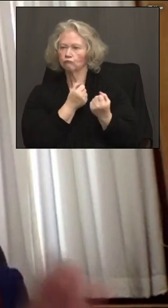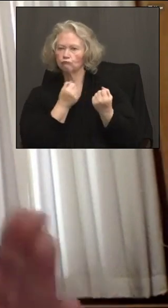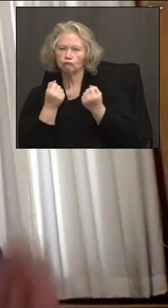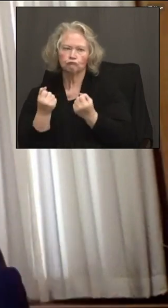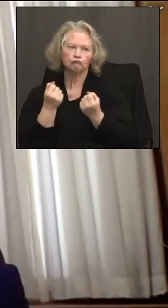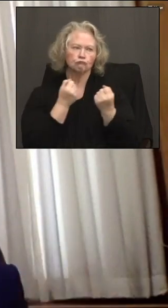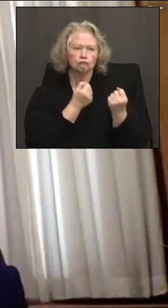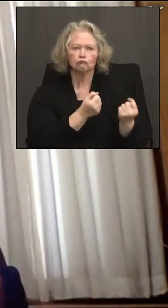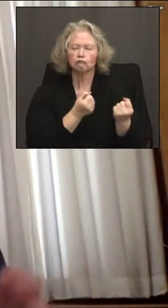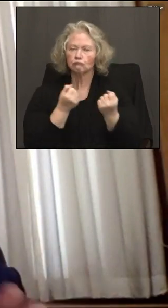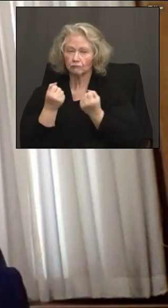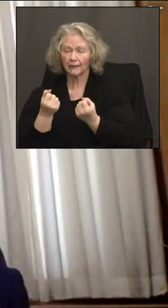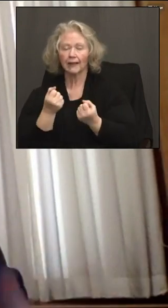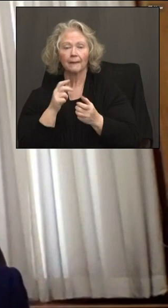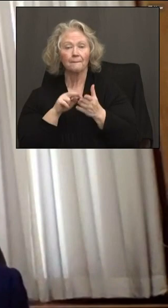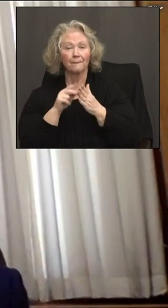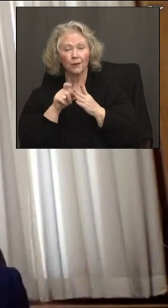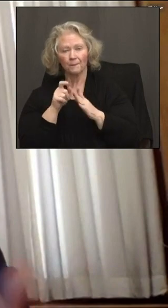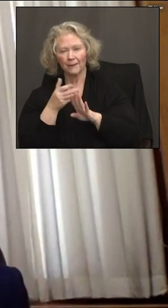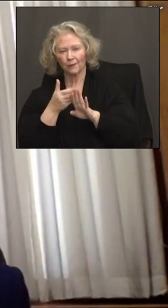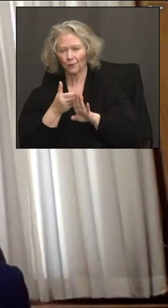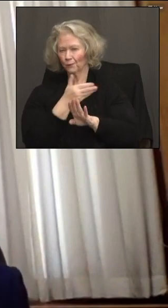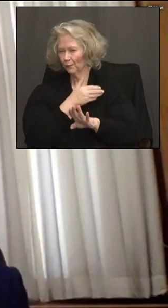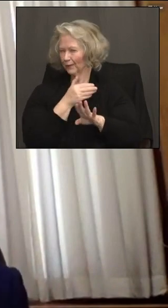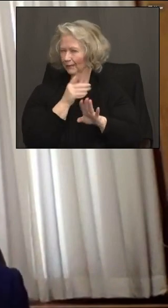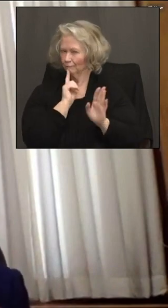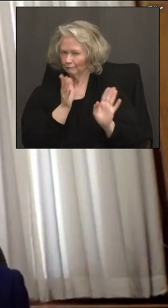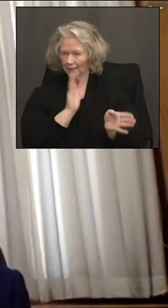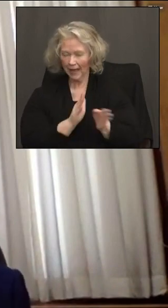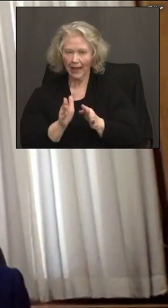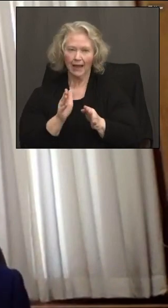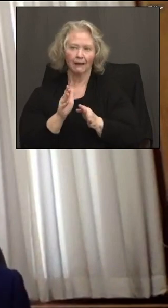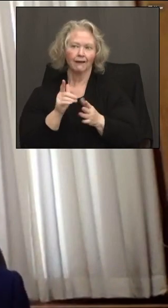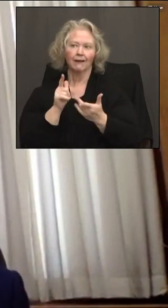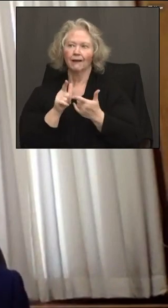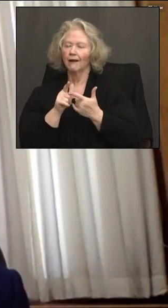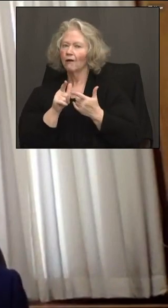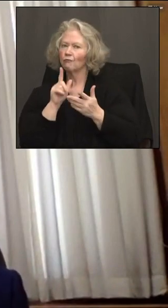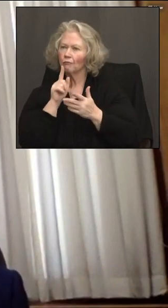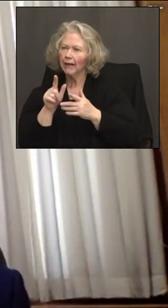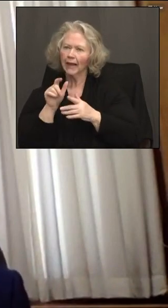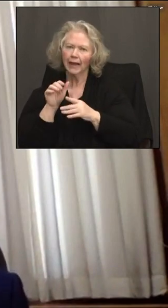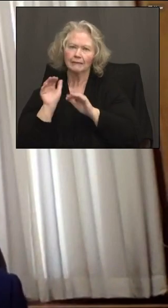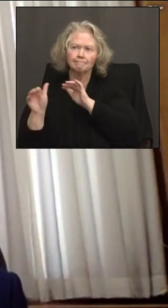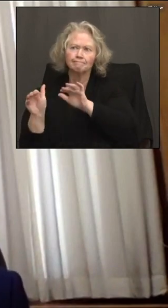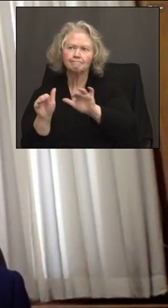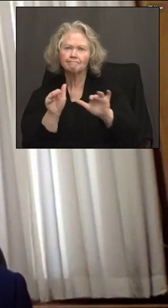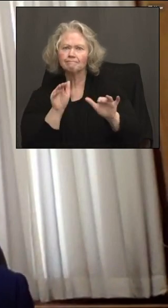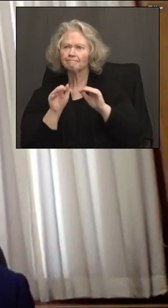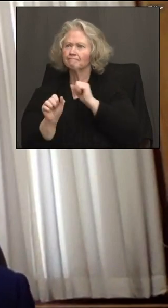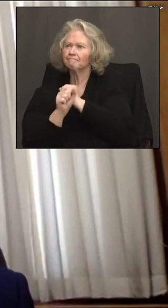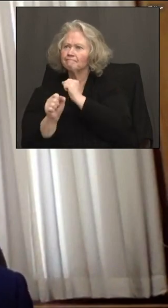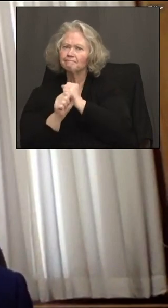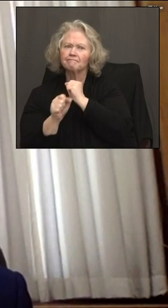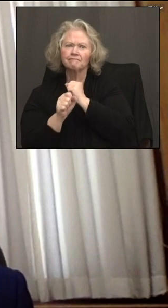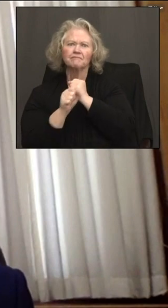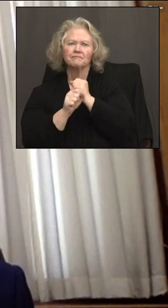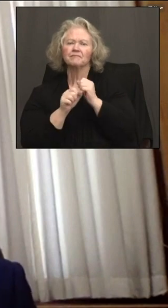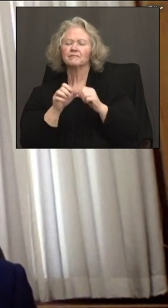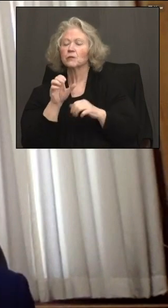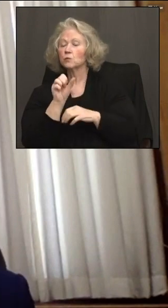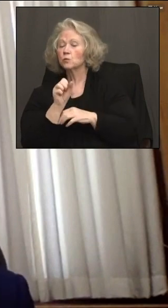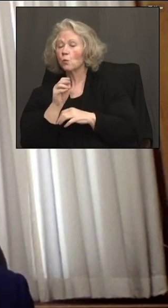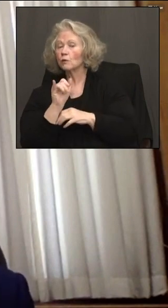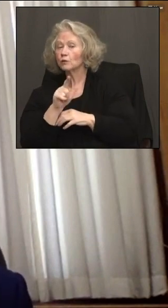day. It, you know, involves a lot of pre-work, right, getting the word out, getting phone calls, doing some door-to-door, really building awareness, getting out on social media,